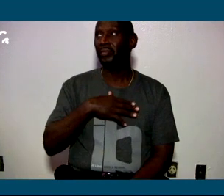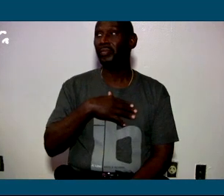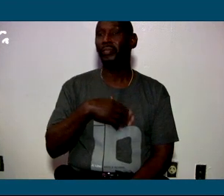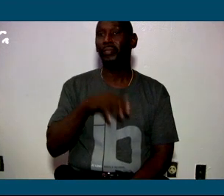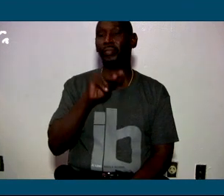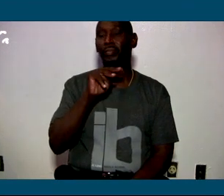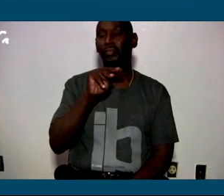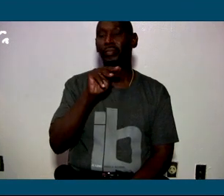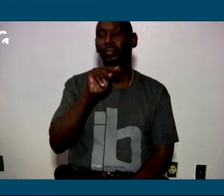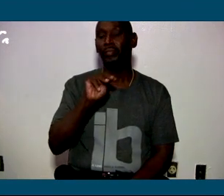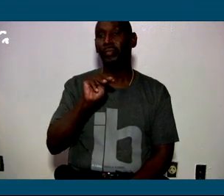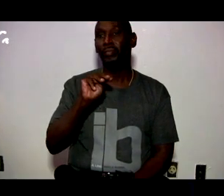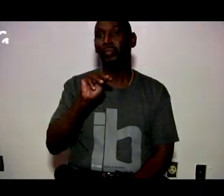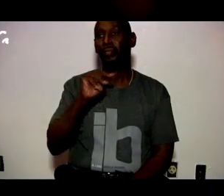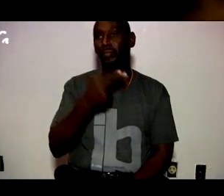Michael Hinojosa.